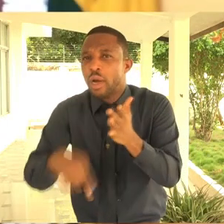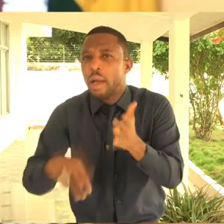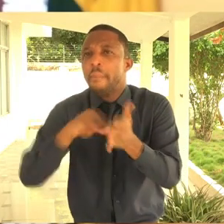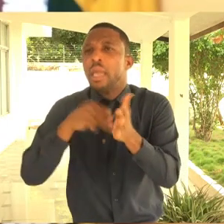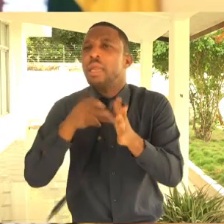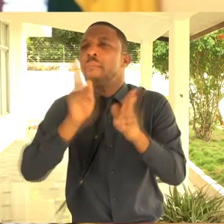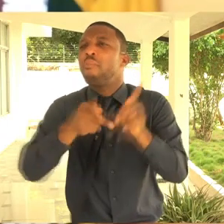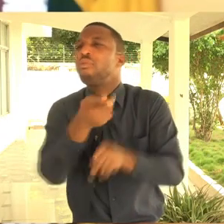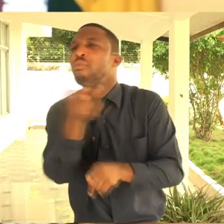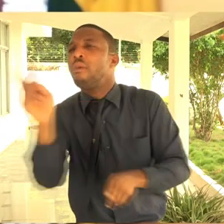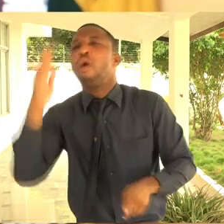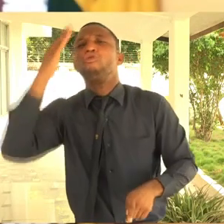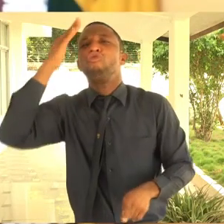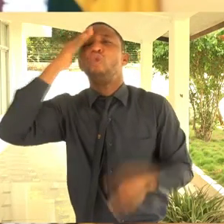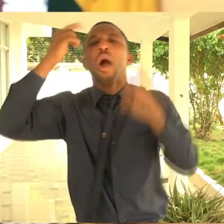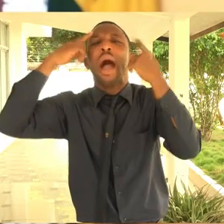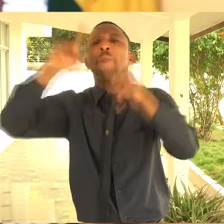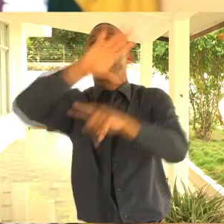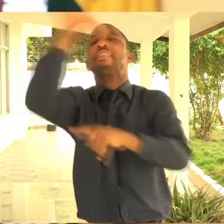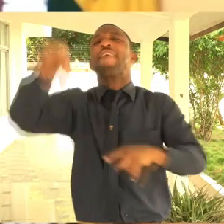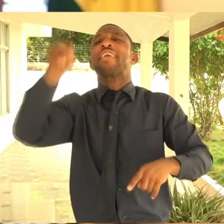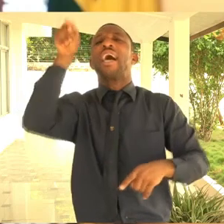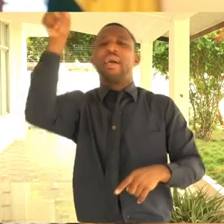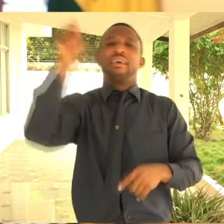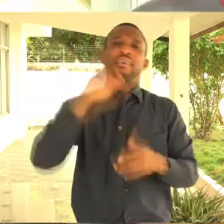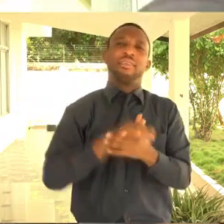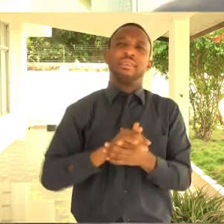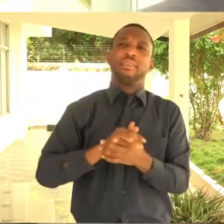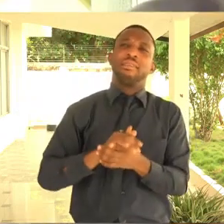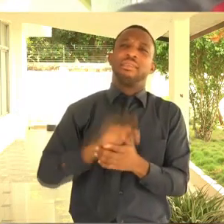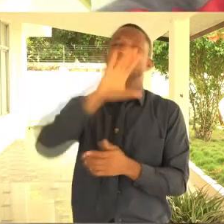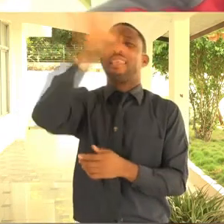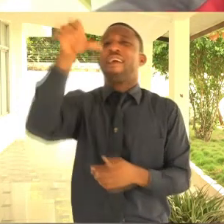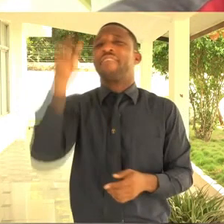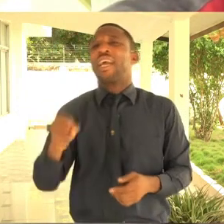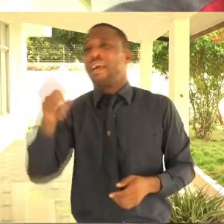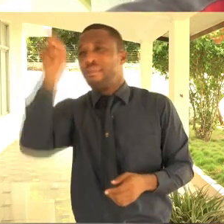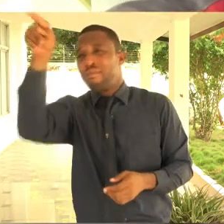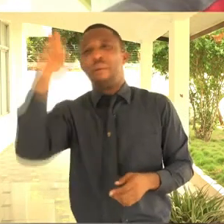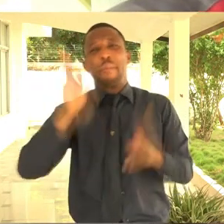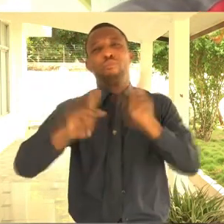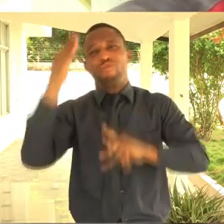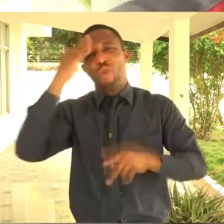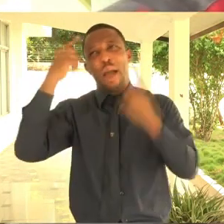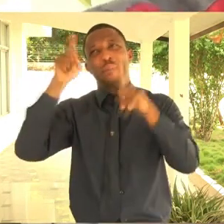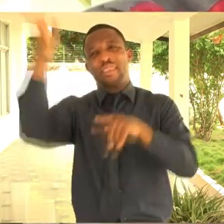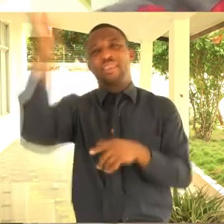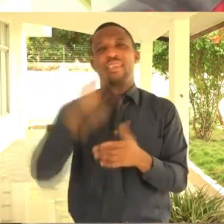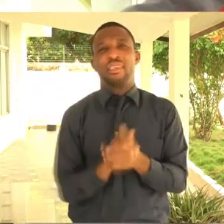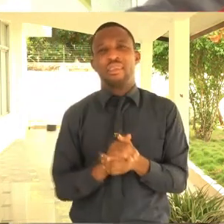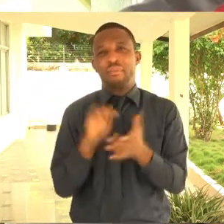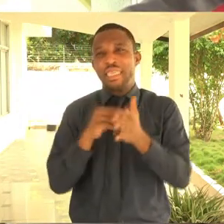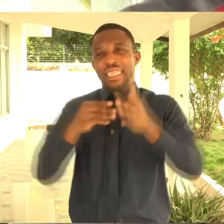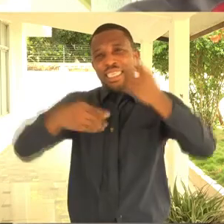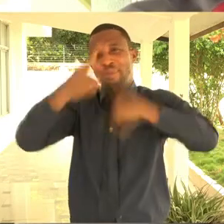you know, laughing. But at the end of the day, it tells you that everybody is aware of what is going on. So if you are on that